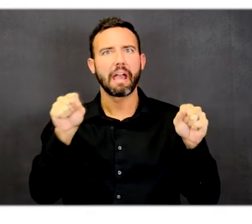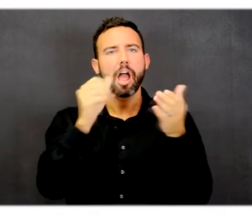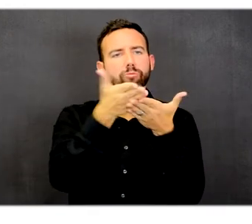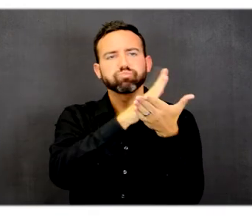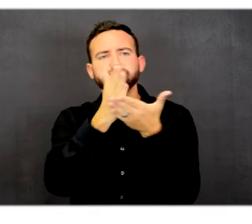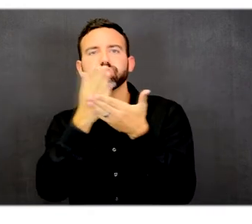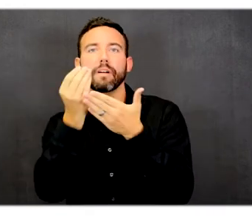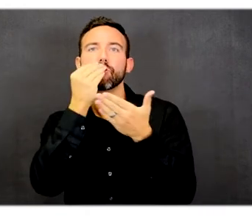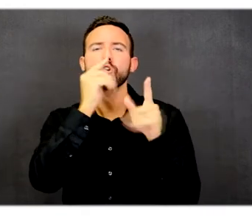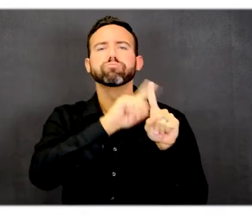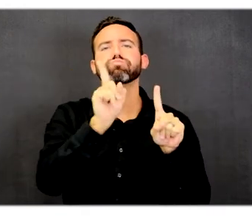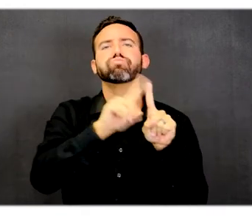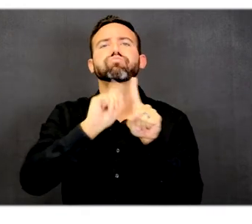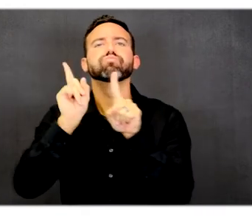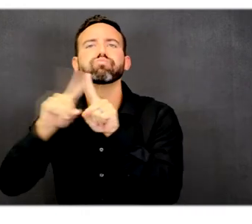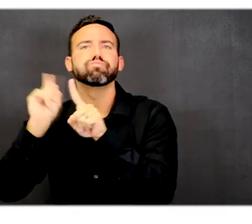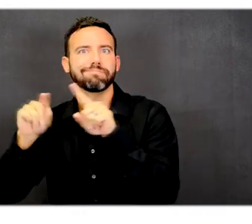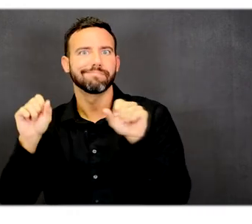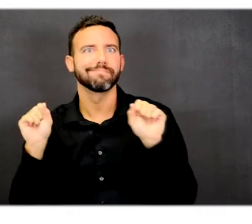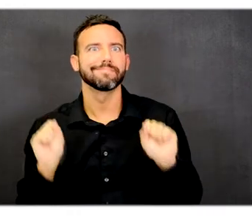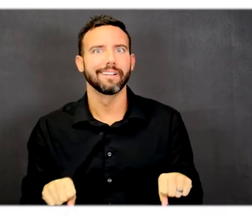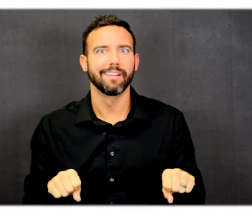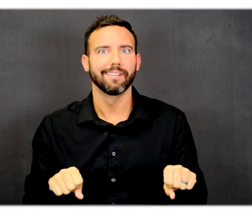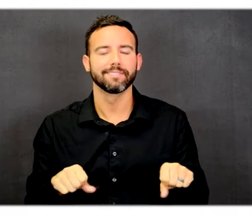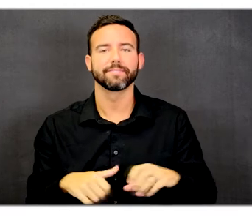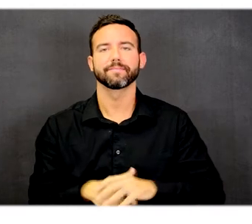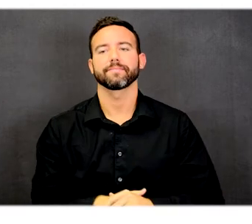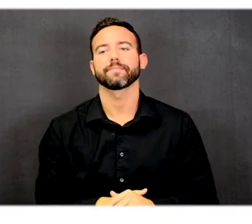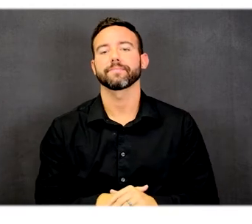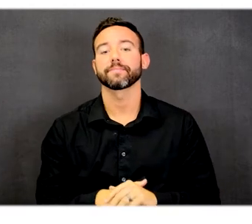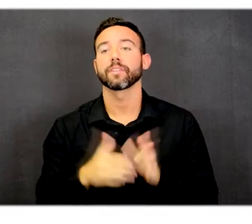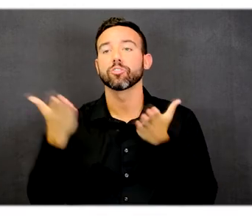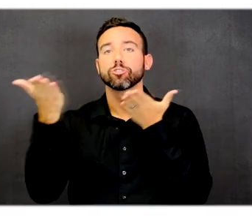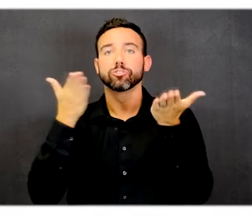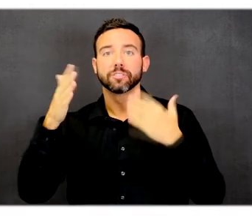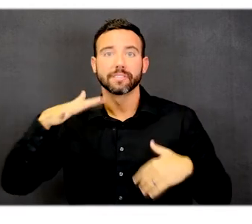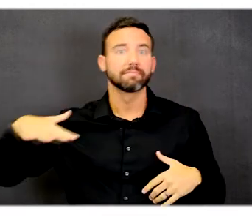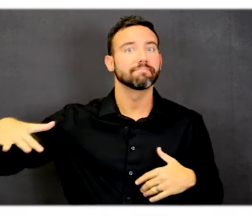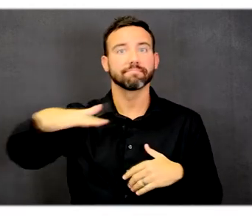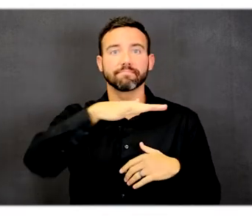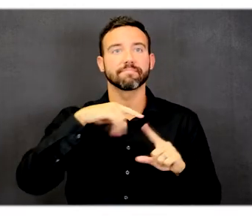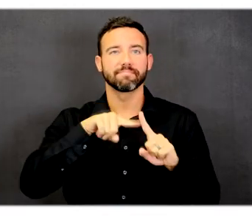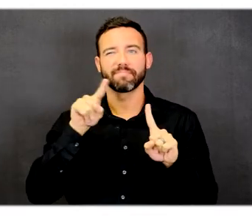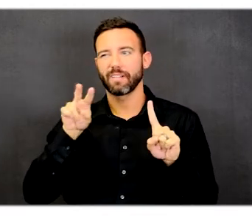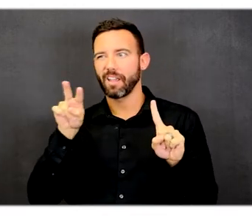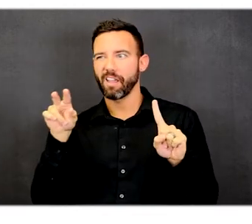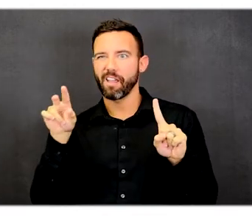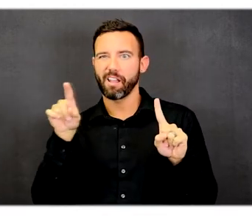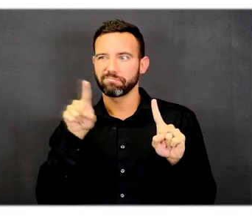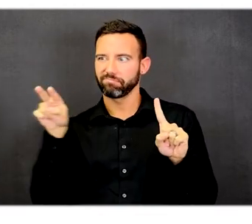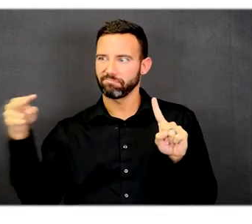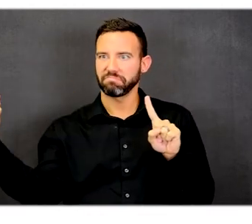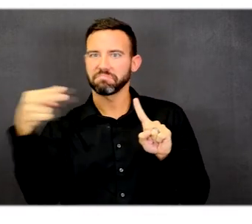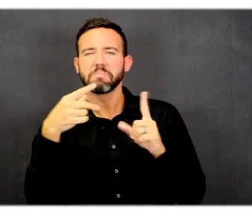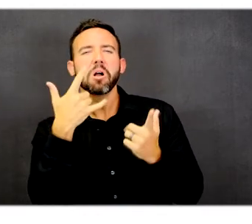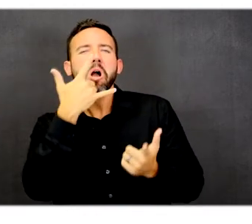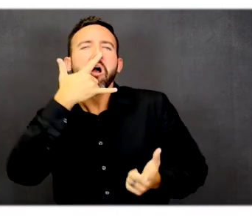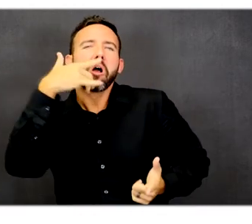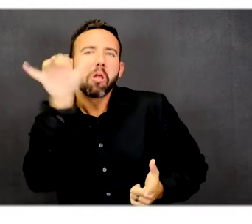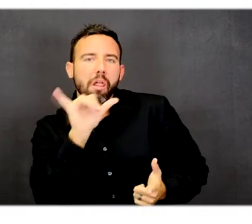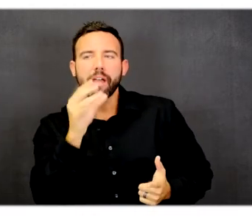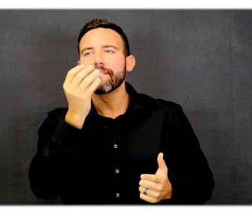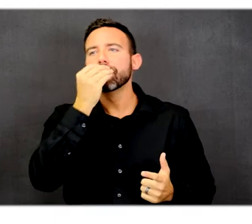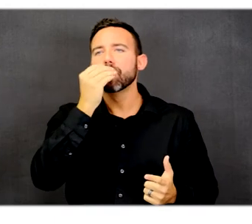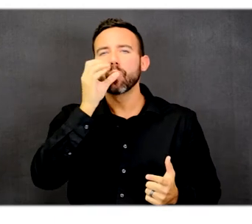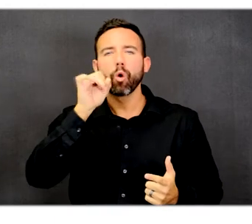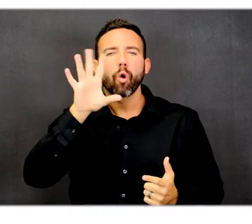The main servery is entered on the east side and has various serving lines similar to a food court. Visitors